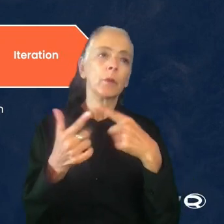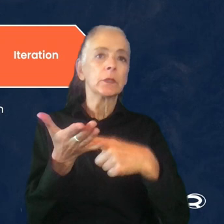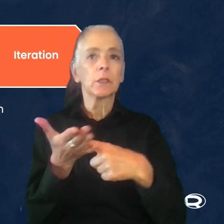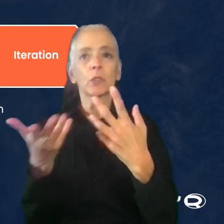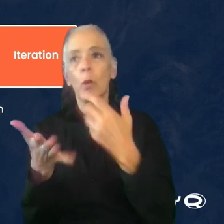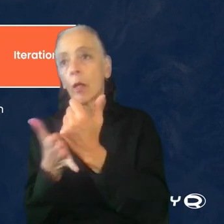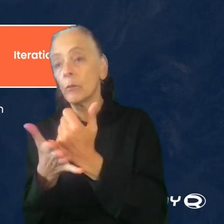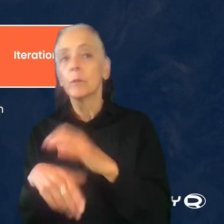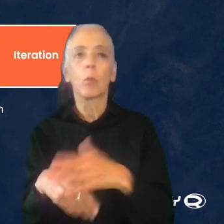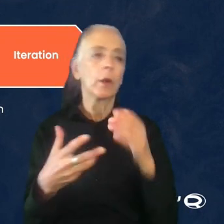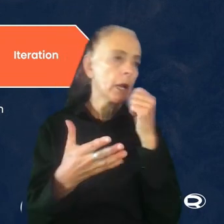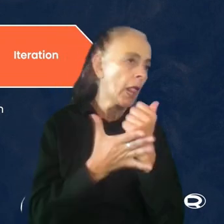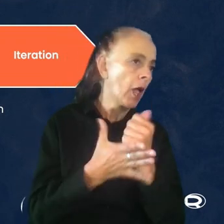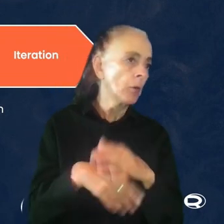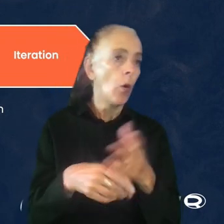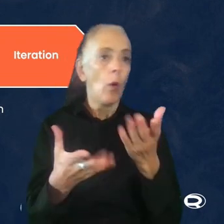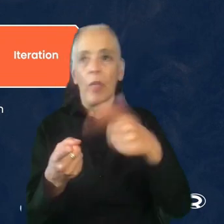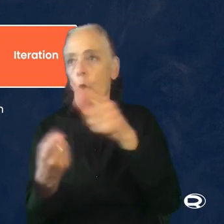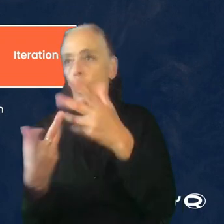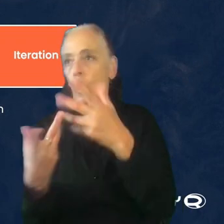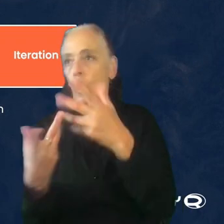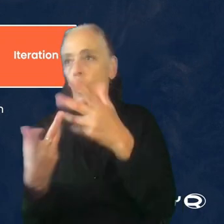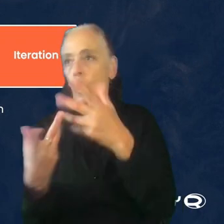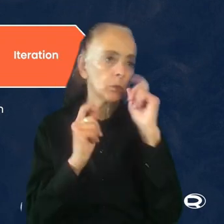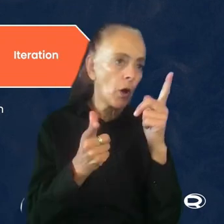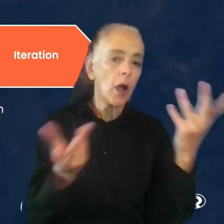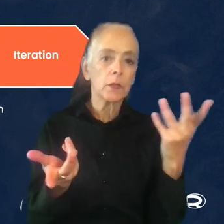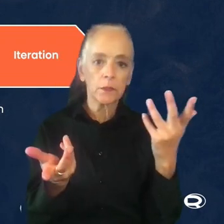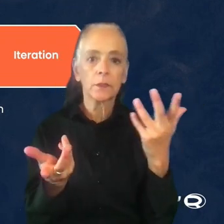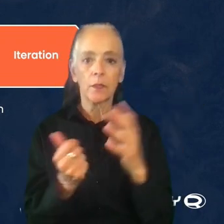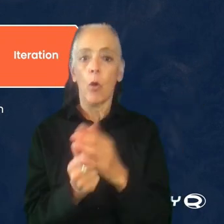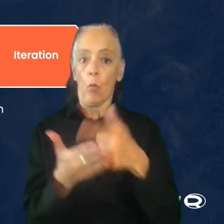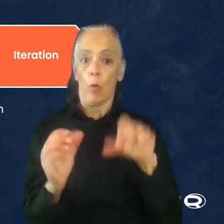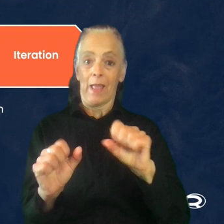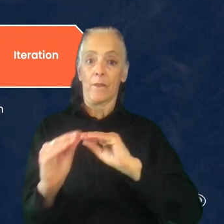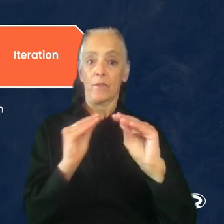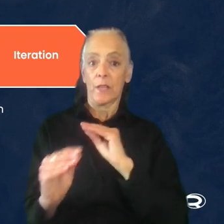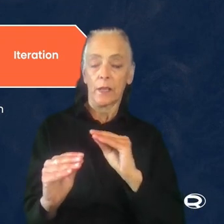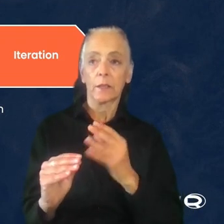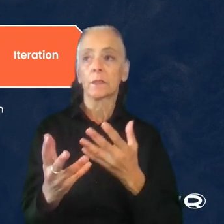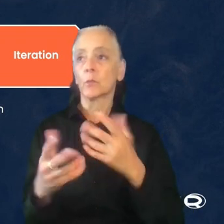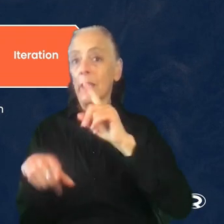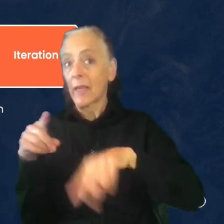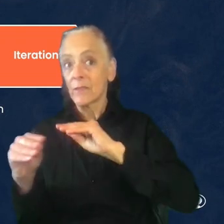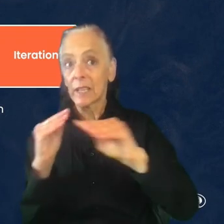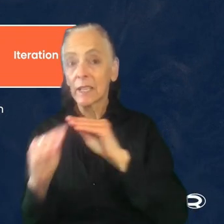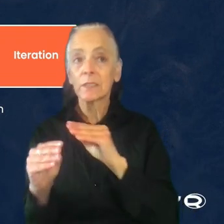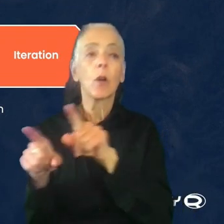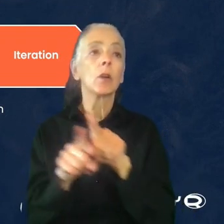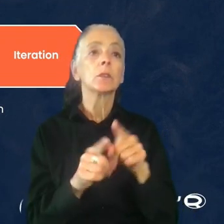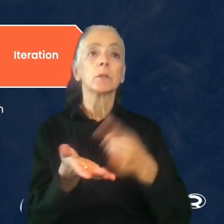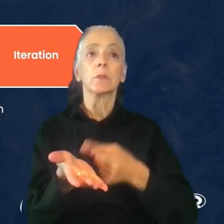what wasn't, what were they aware of and what was a surprise to them, what can be fixed and what can't. And we also discussed